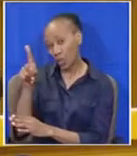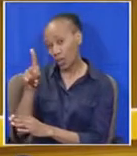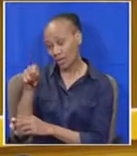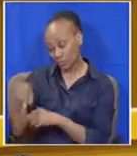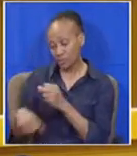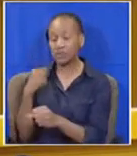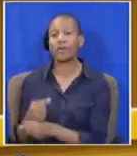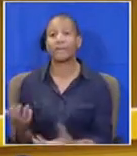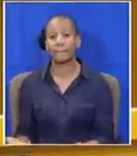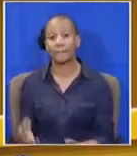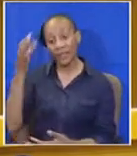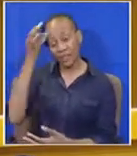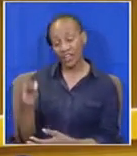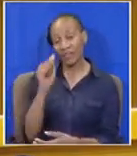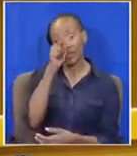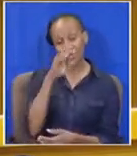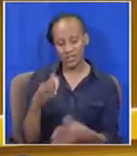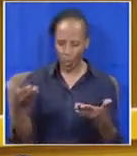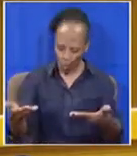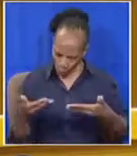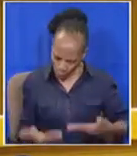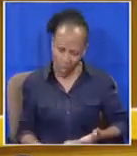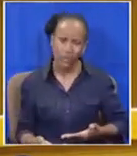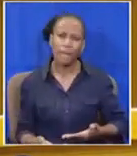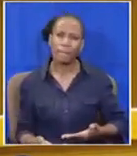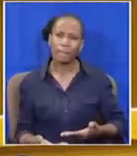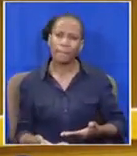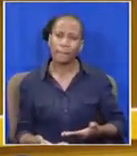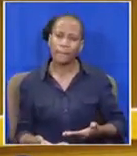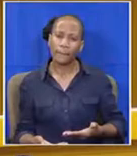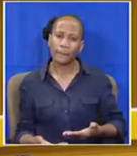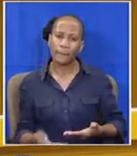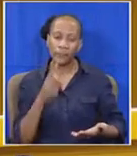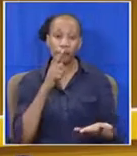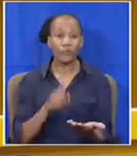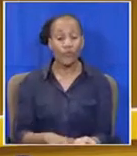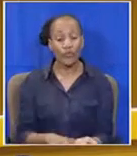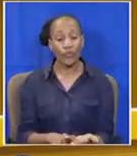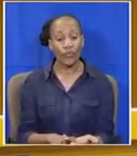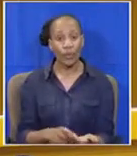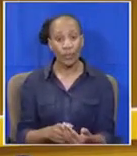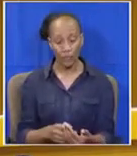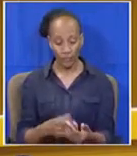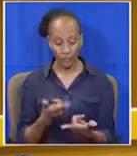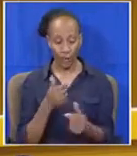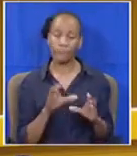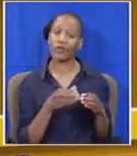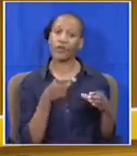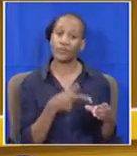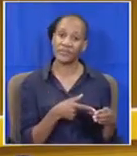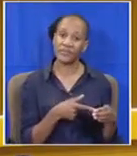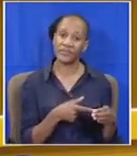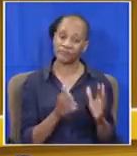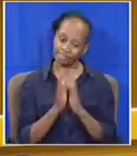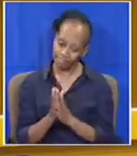The ANC welcomes the finding brought forward by the oversight visit of a portfolio committee and